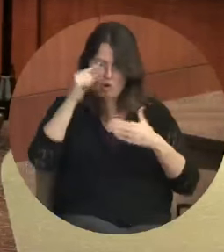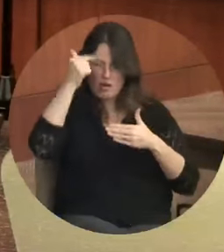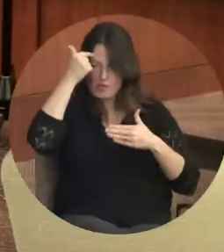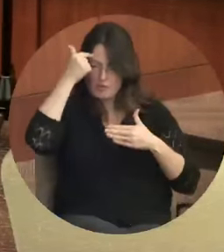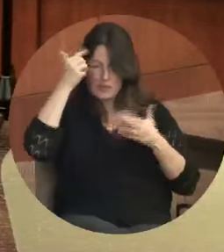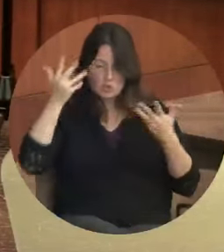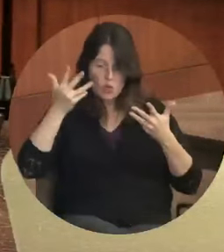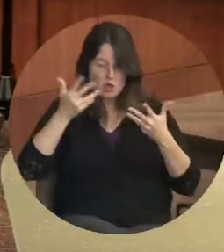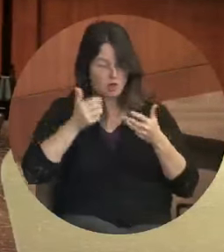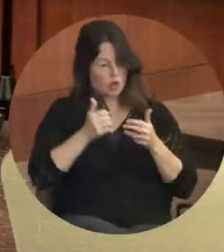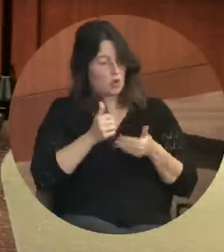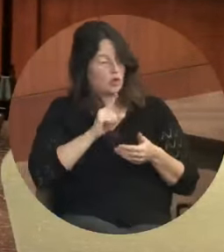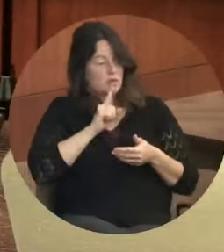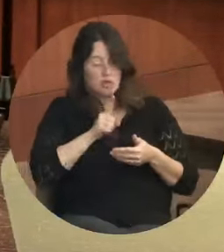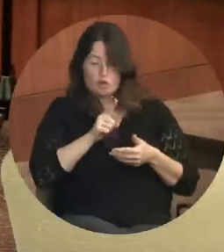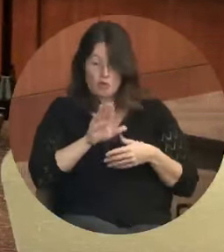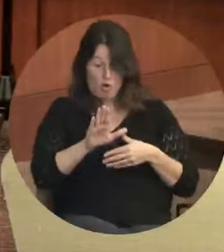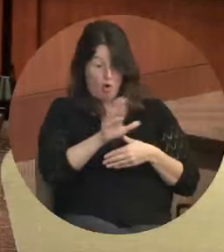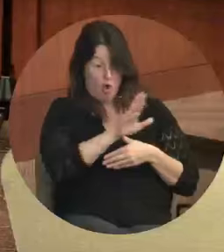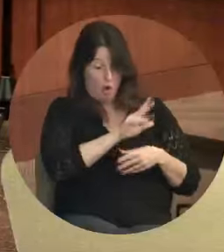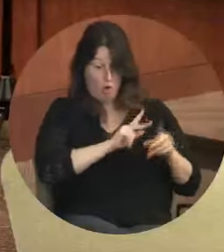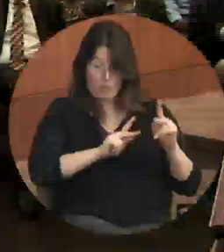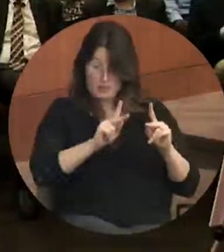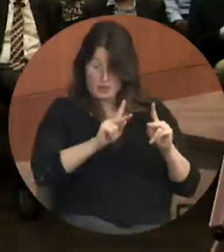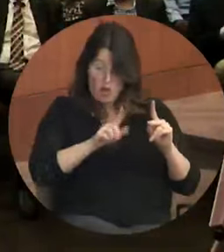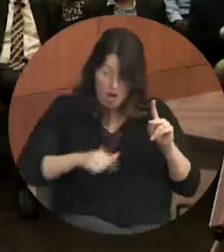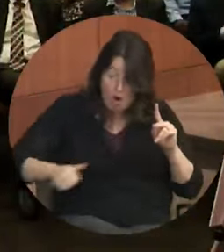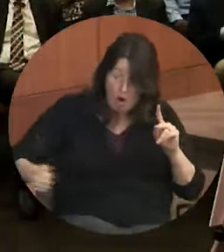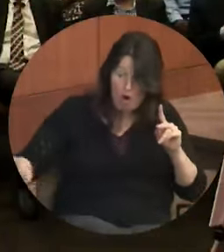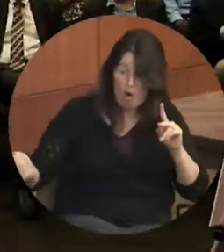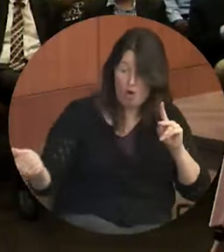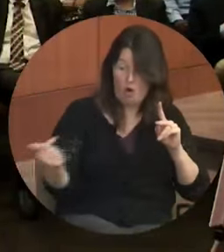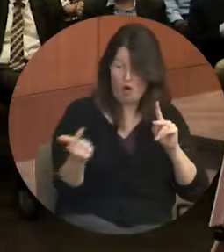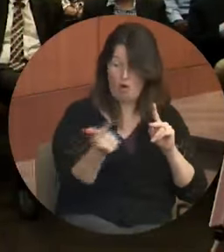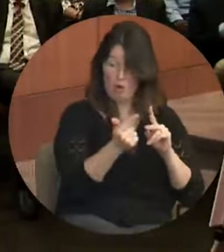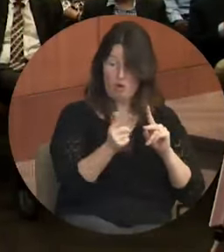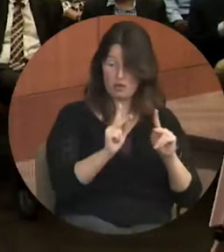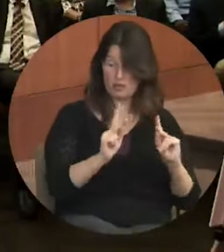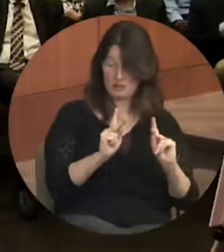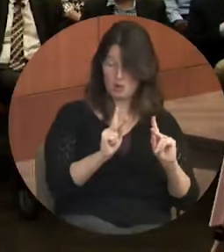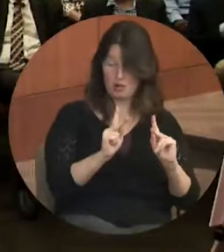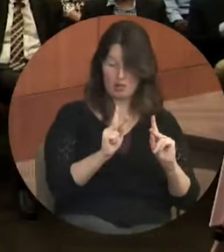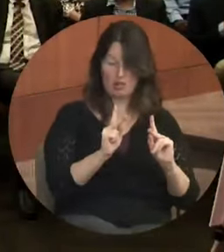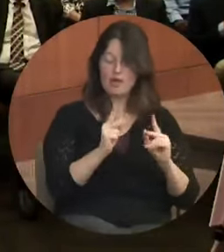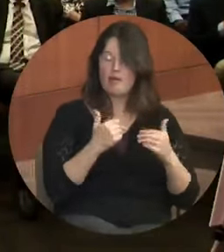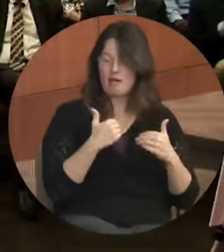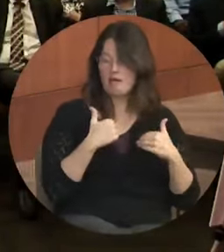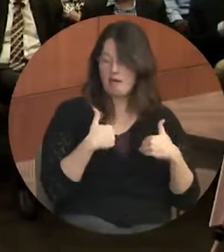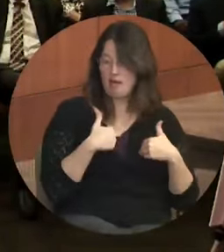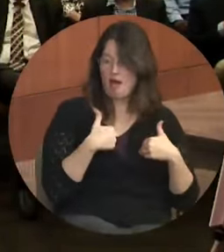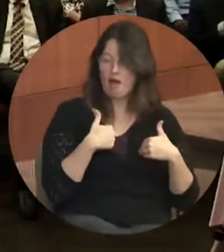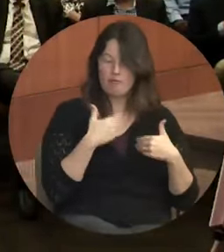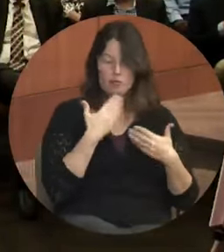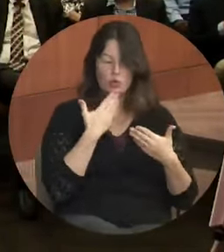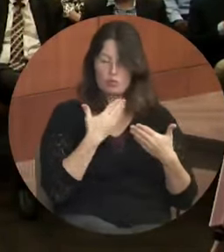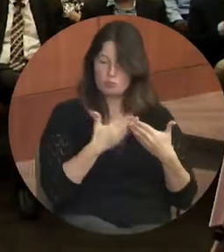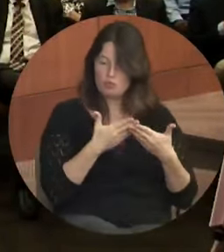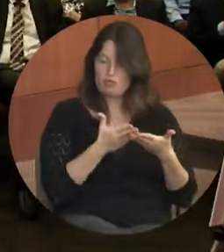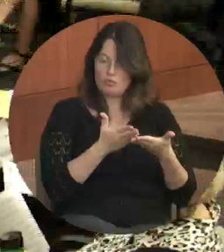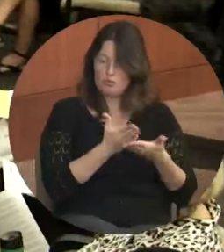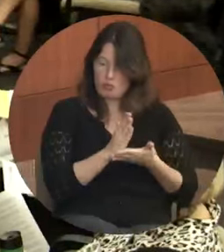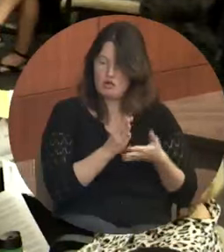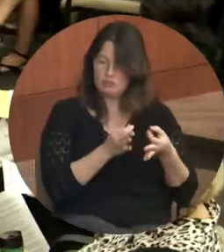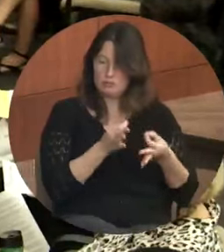interest of all the people. So because of this and my own personal ethical code, I can't be